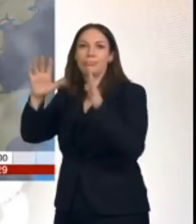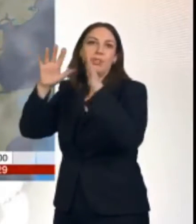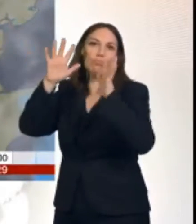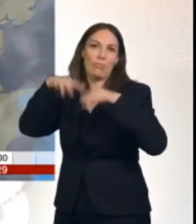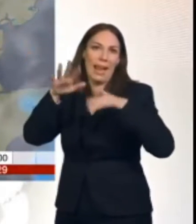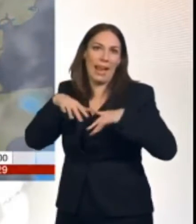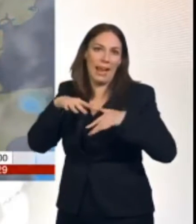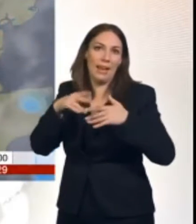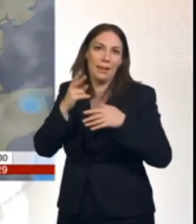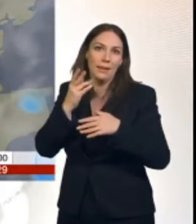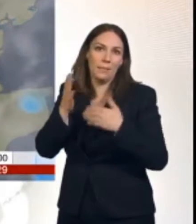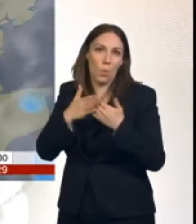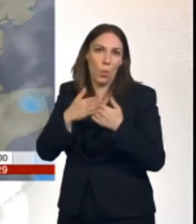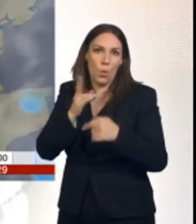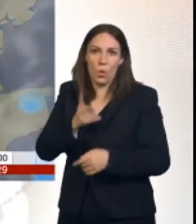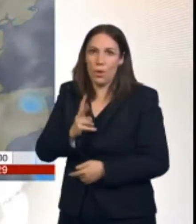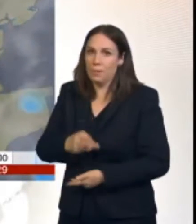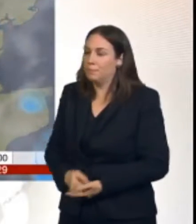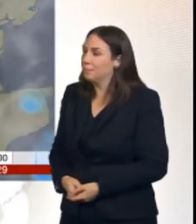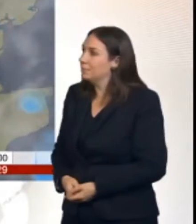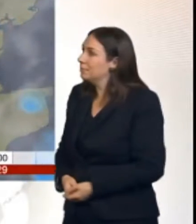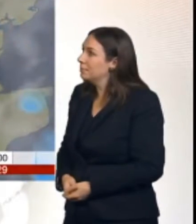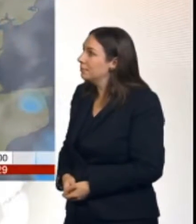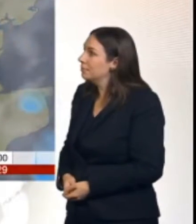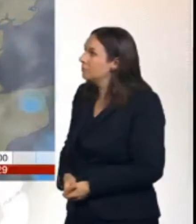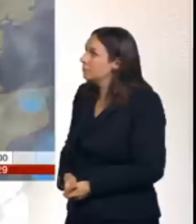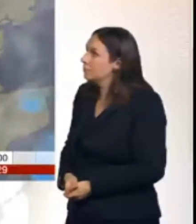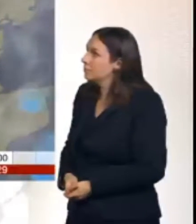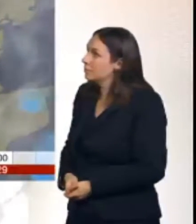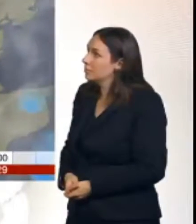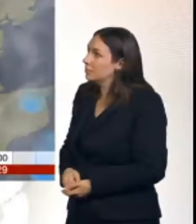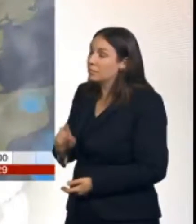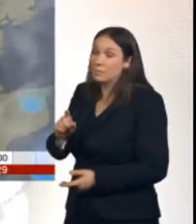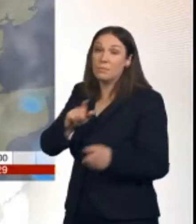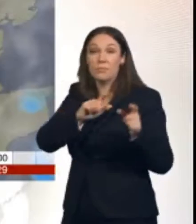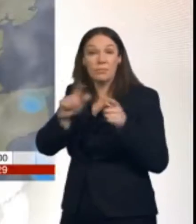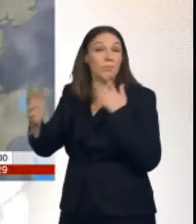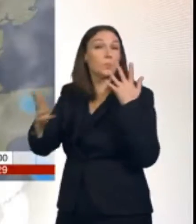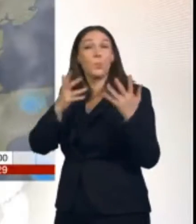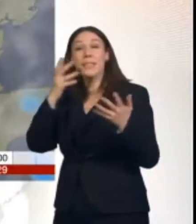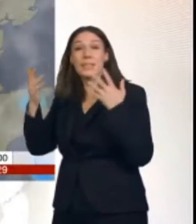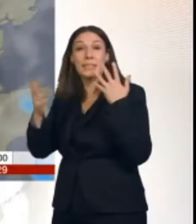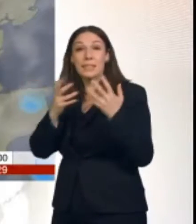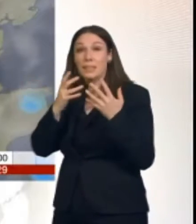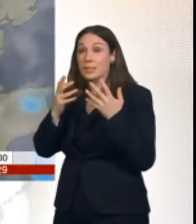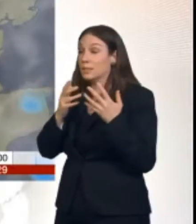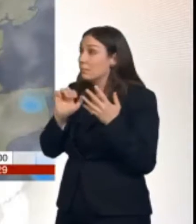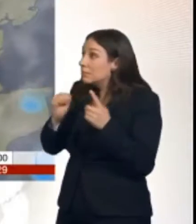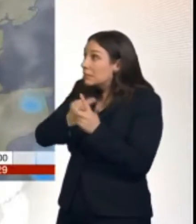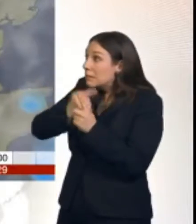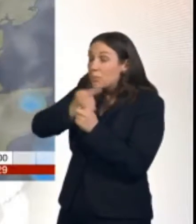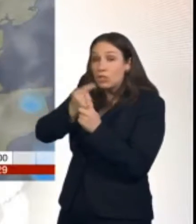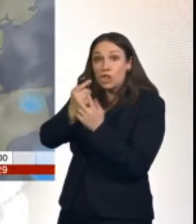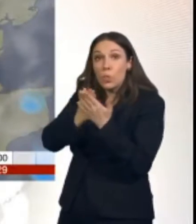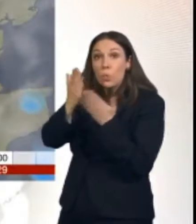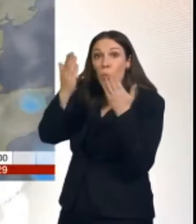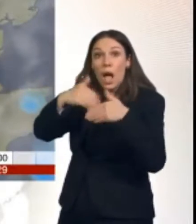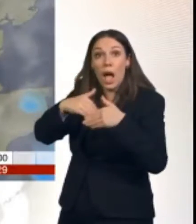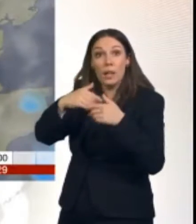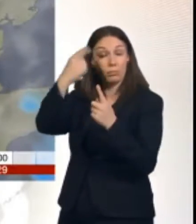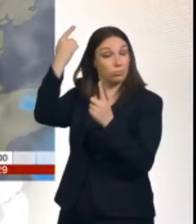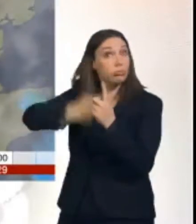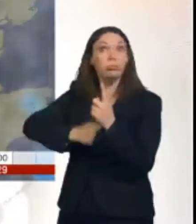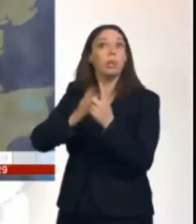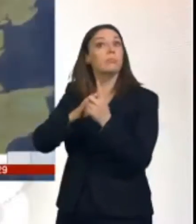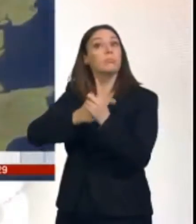and further spells of heavy rain. It stays pretty windy overnight as well as these are the minimum temperatures. So not dropping down really too